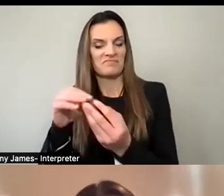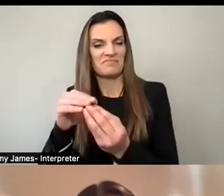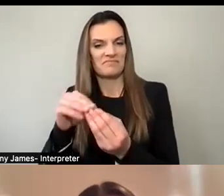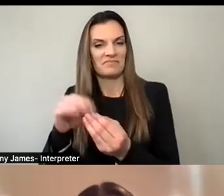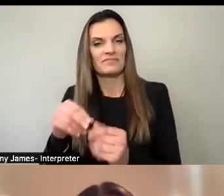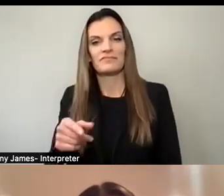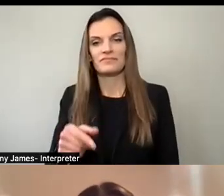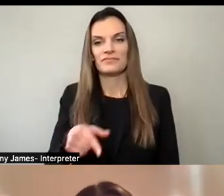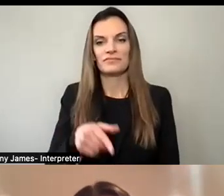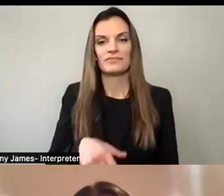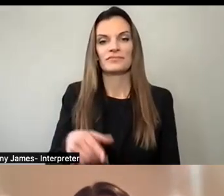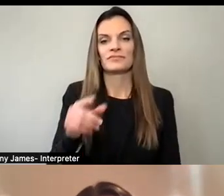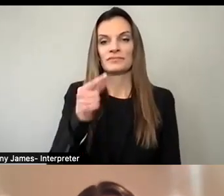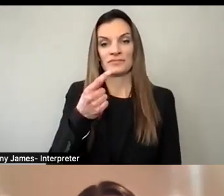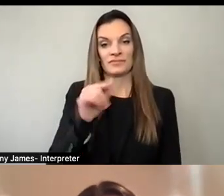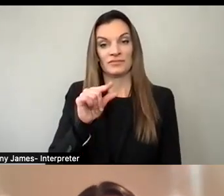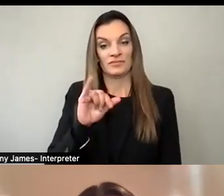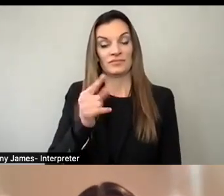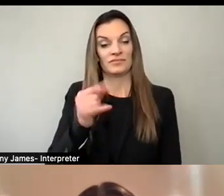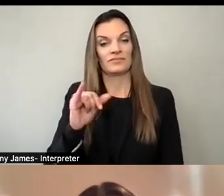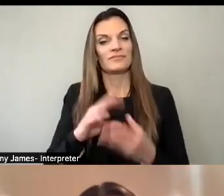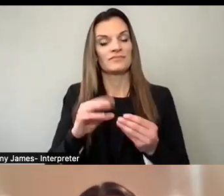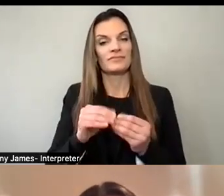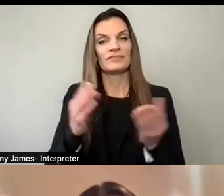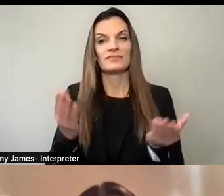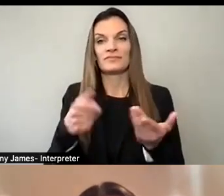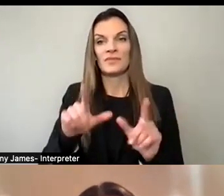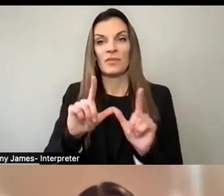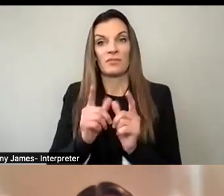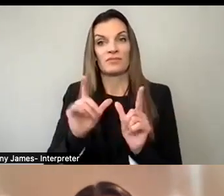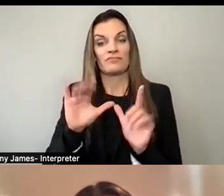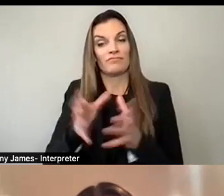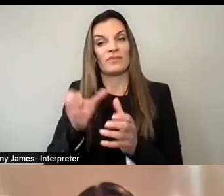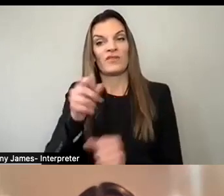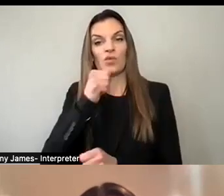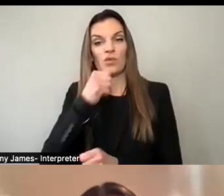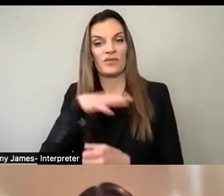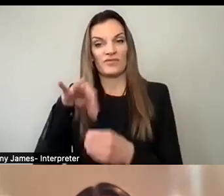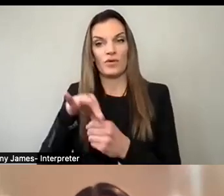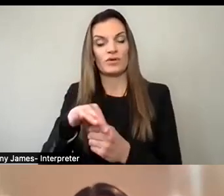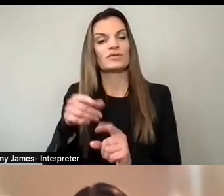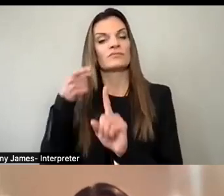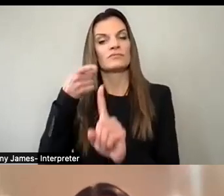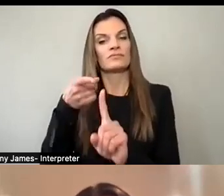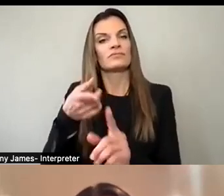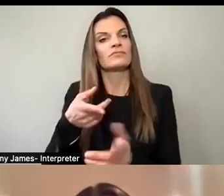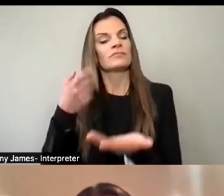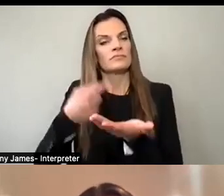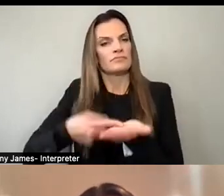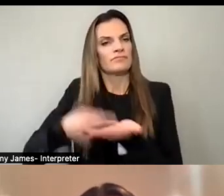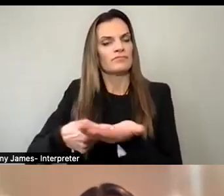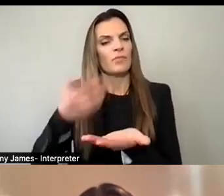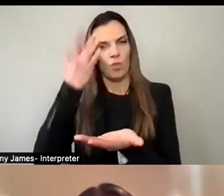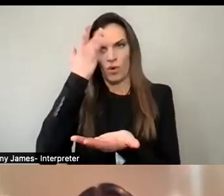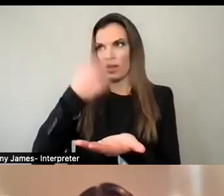Since 1920, the League of Women Voters has been a non-partisan grassroots organization working to protect and expand voting rights and ensure everyone is